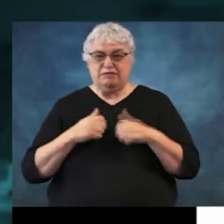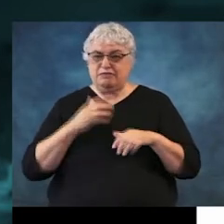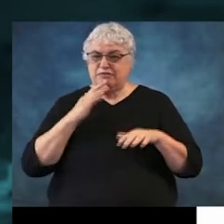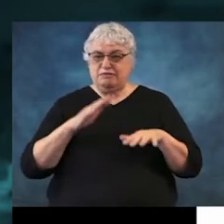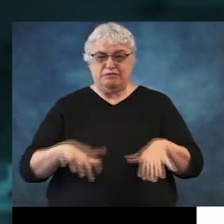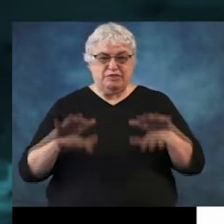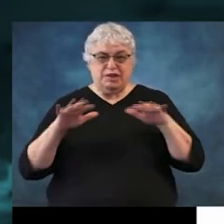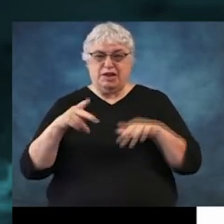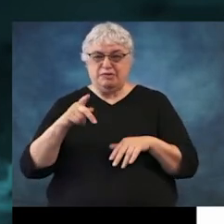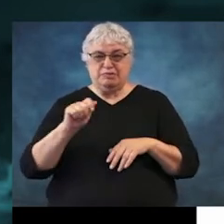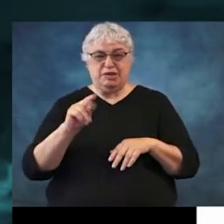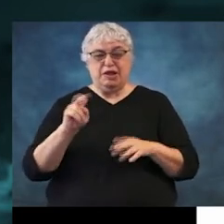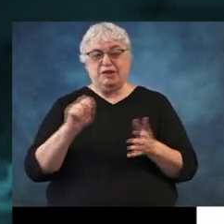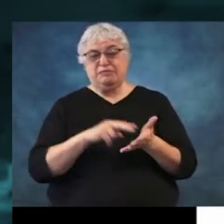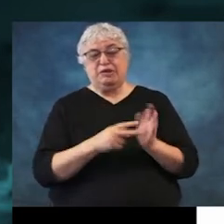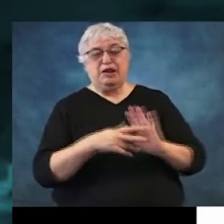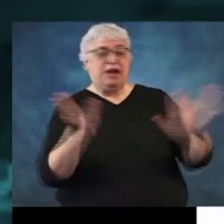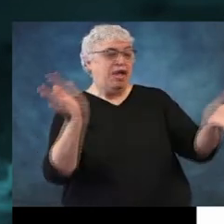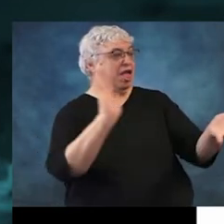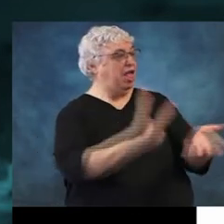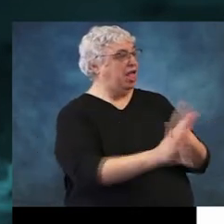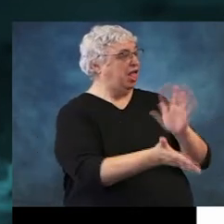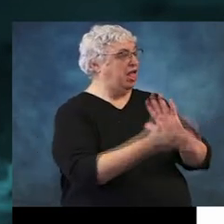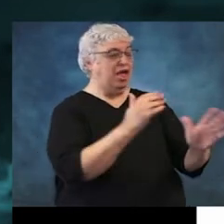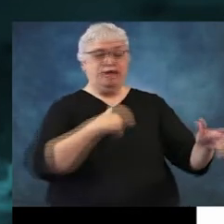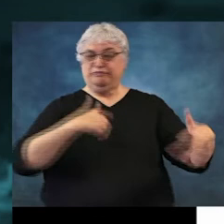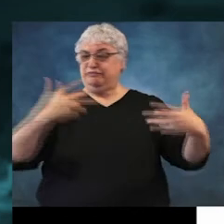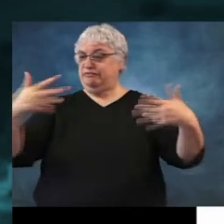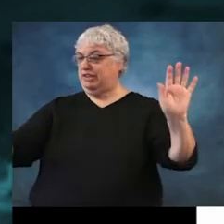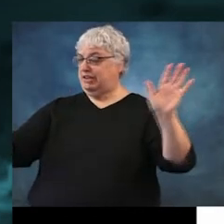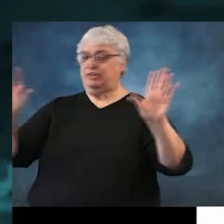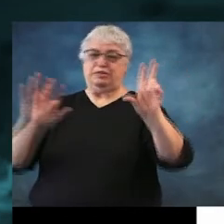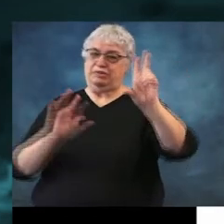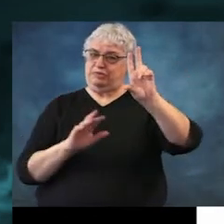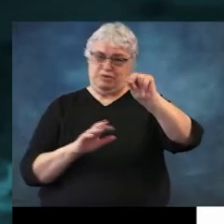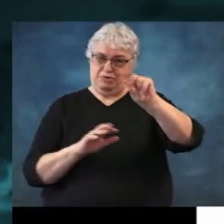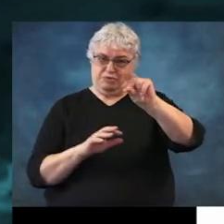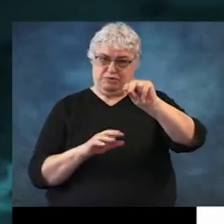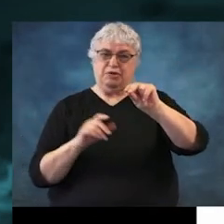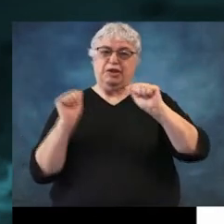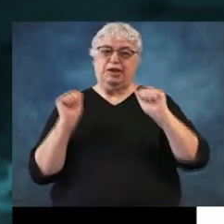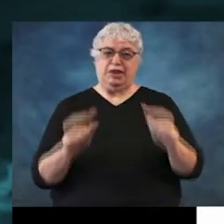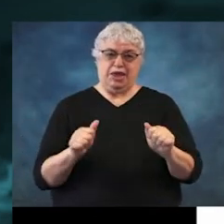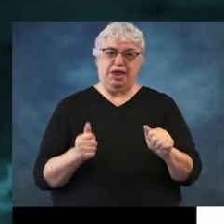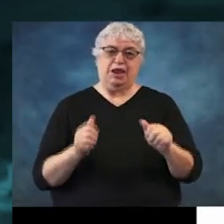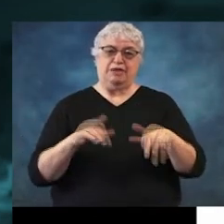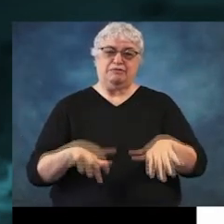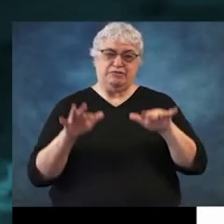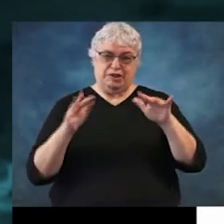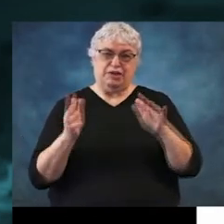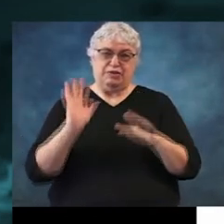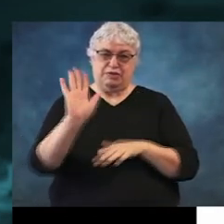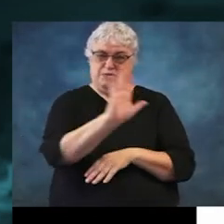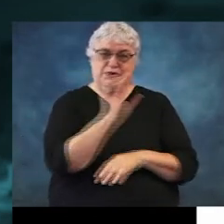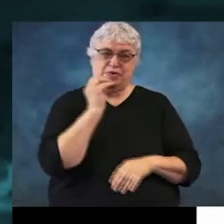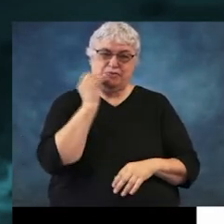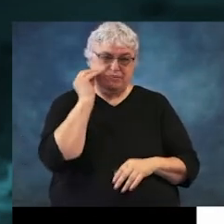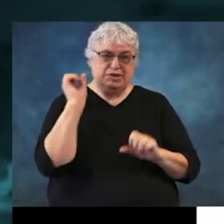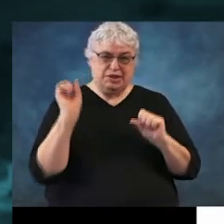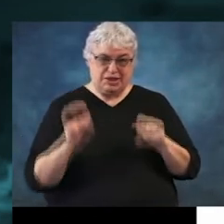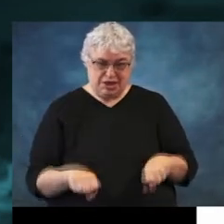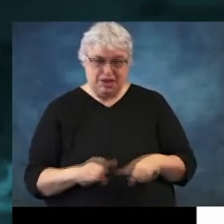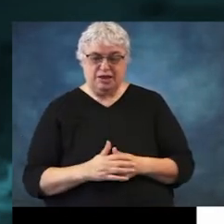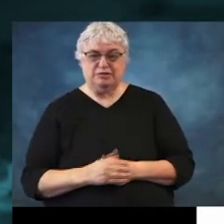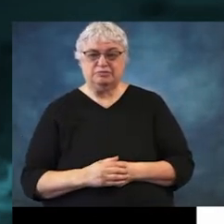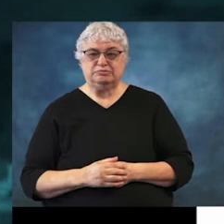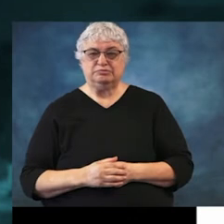does not mean you can't flood in the future. And I really want that to sink in because we do have a